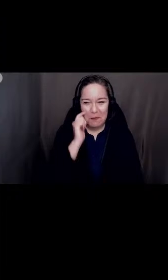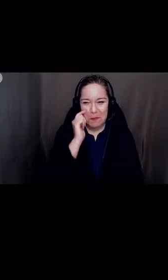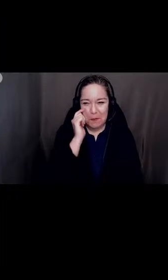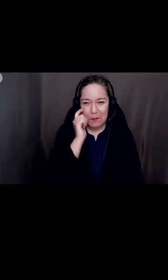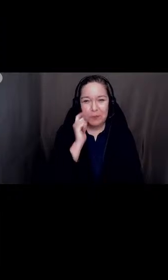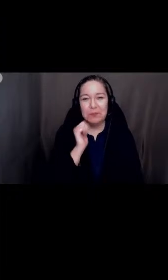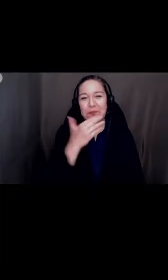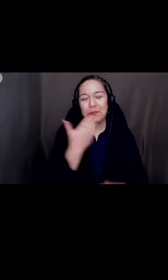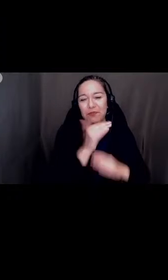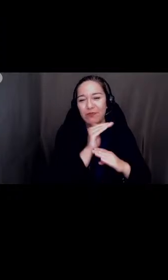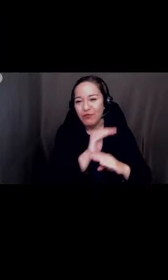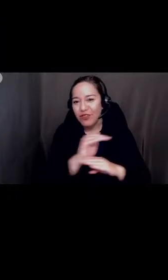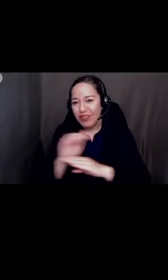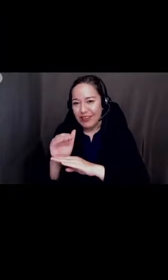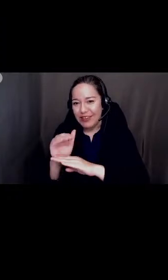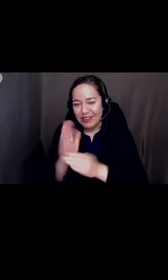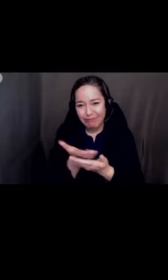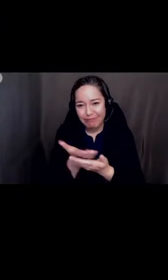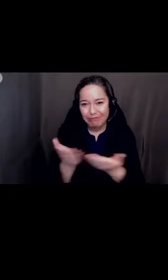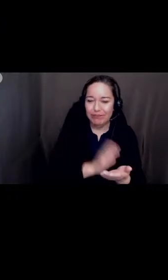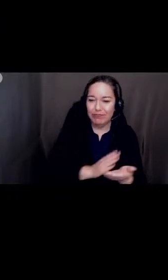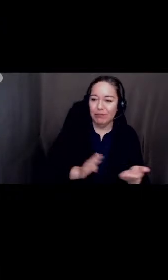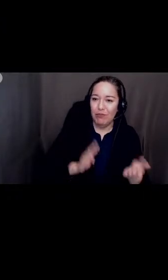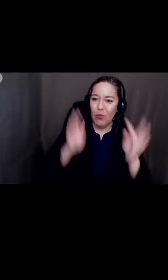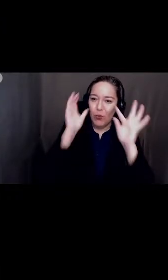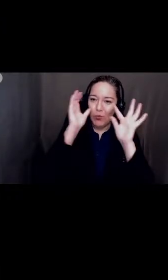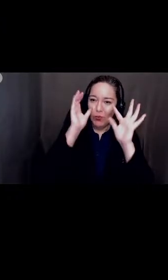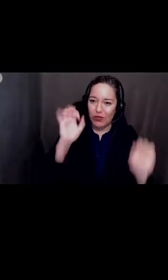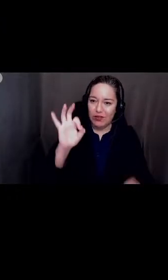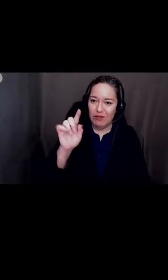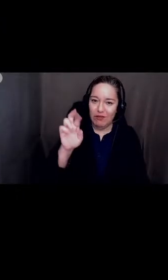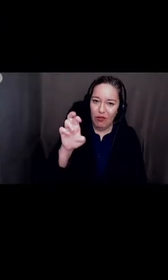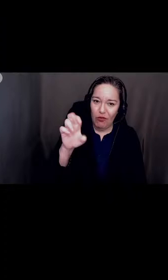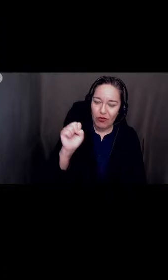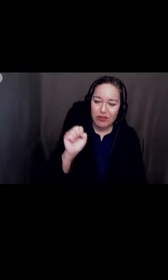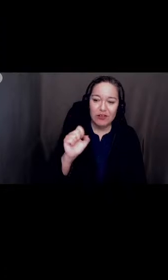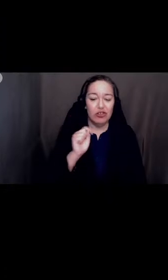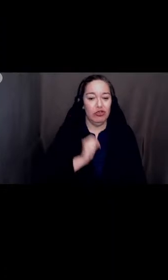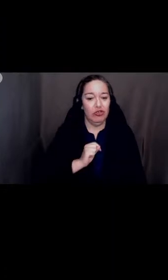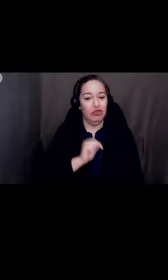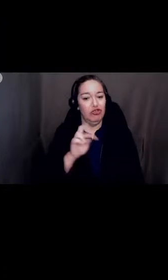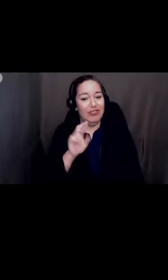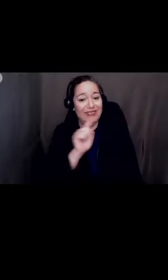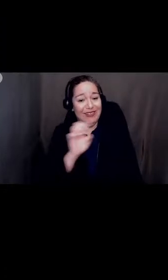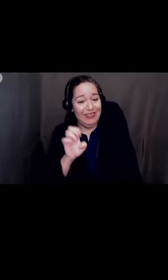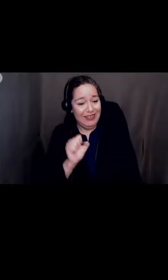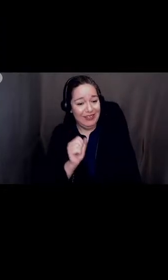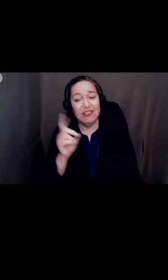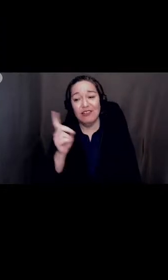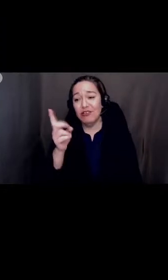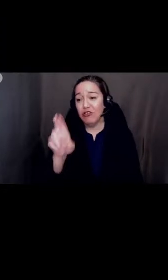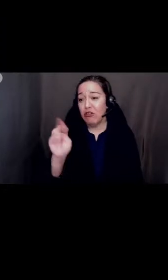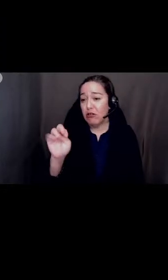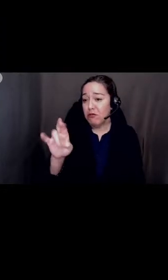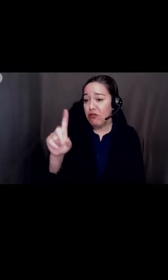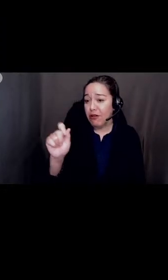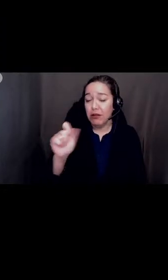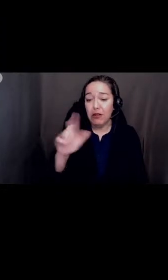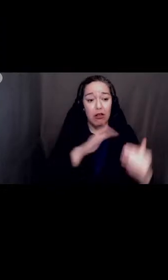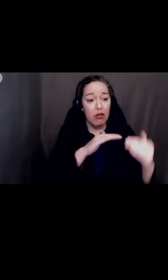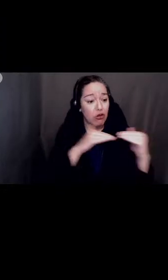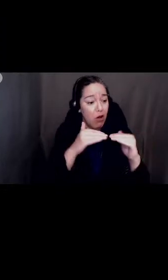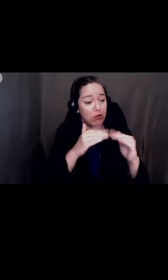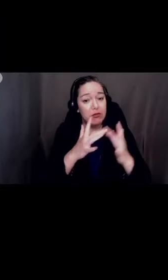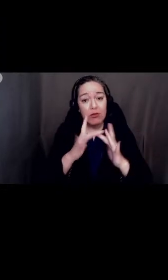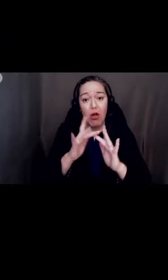Good evening, board president Flores. Our trustees, Dr. Miranda, colleagues, and online community